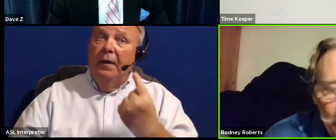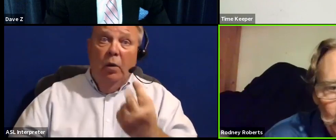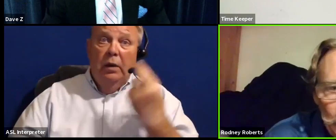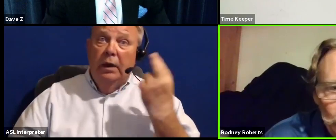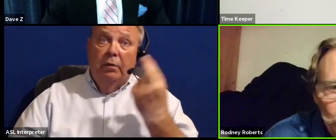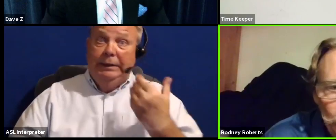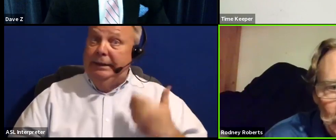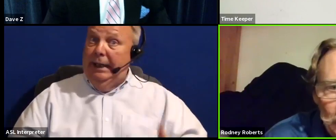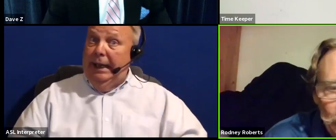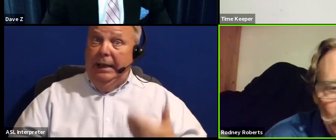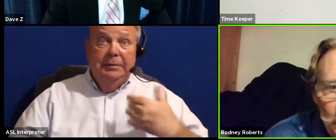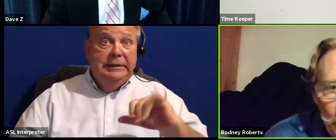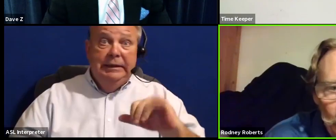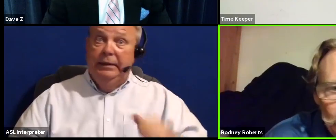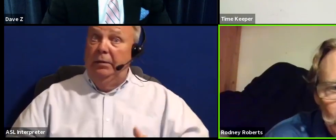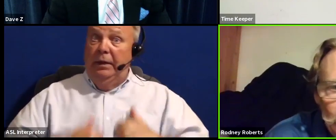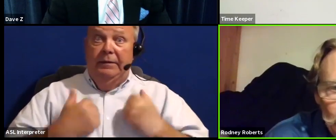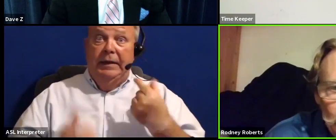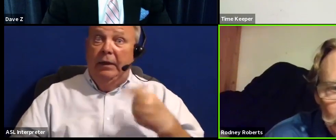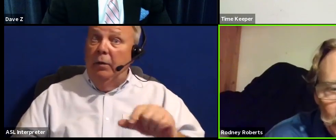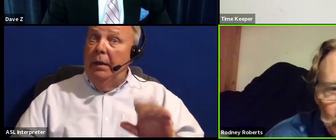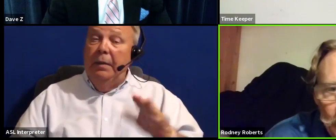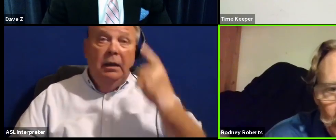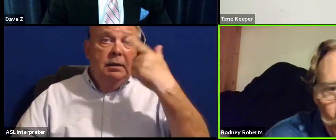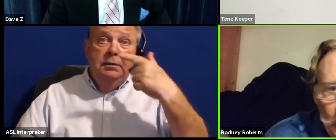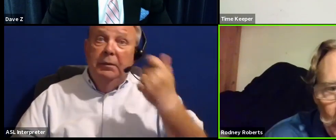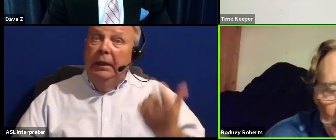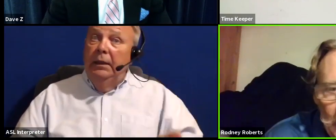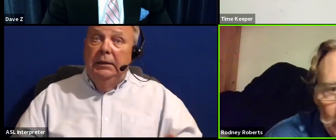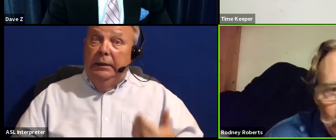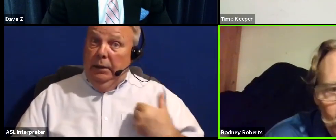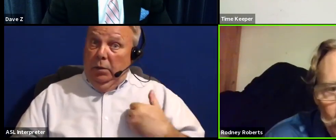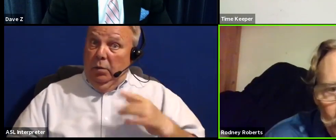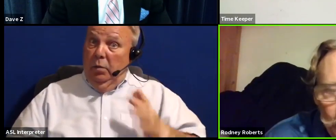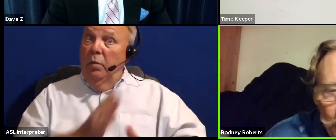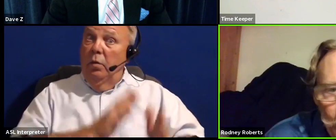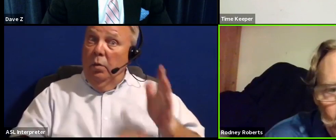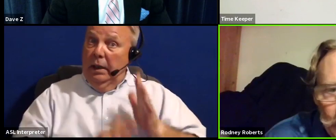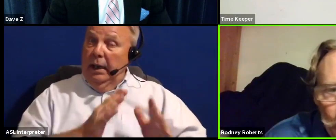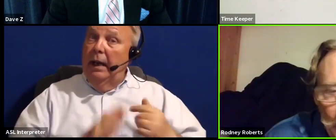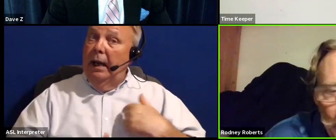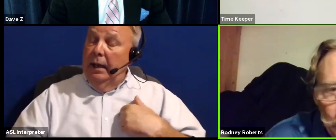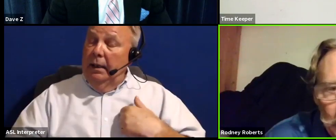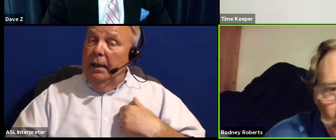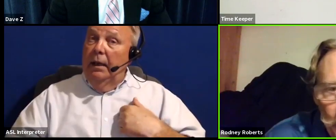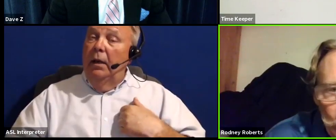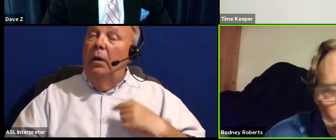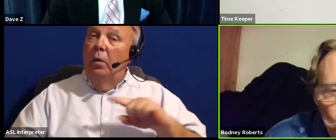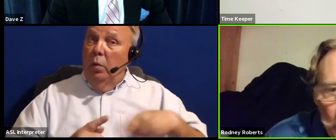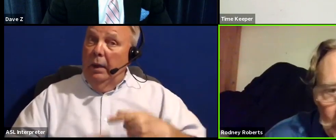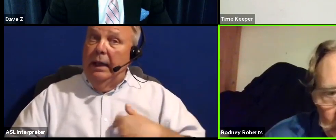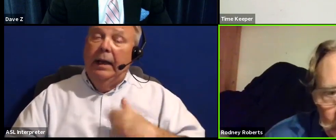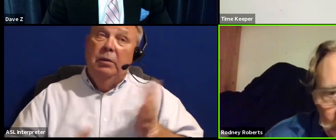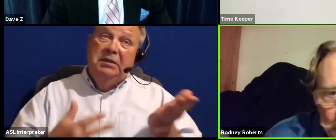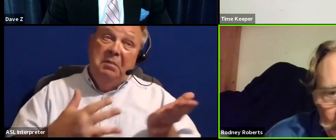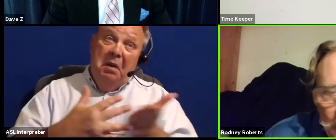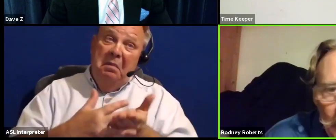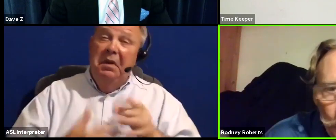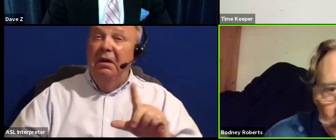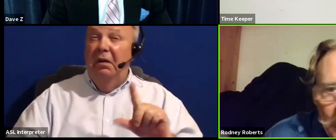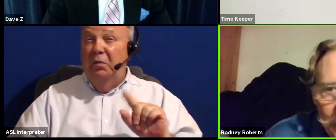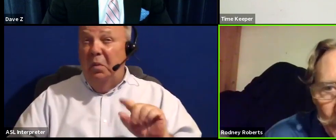that I'm still living in Greenbelt is because when I turned, you know, when I was in my middle 20s,